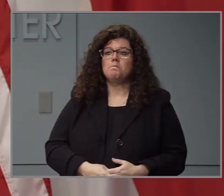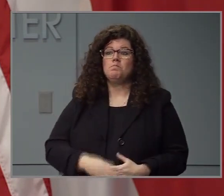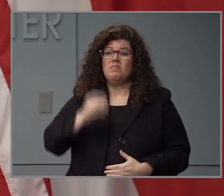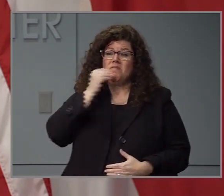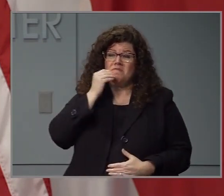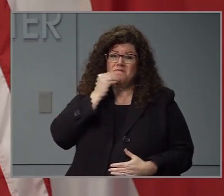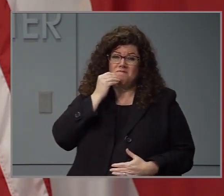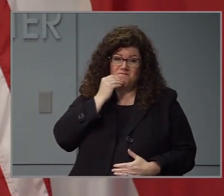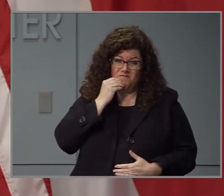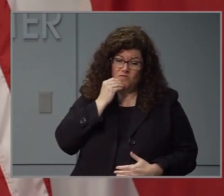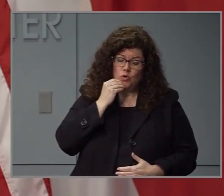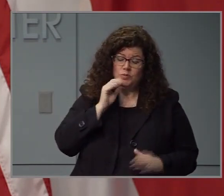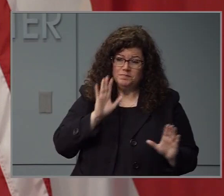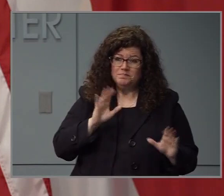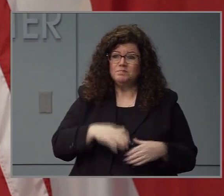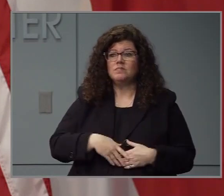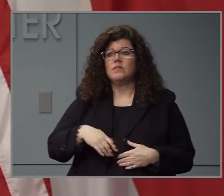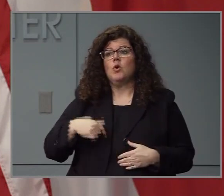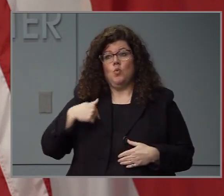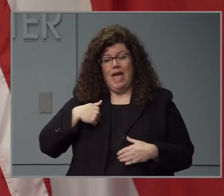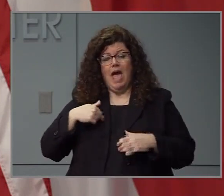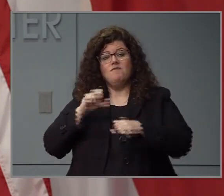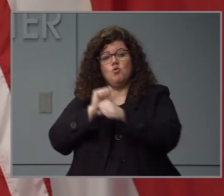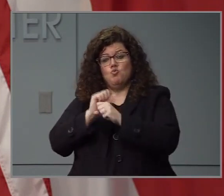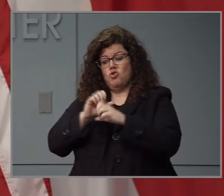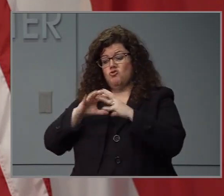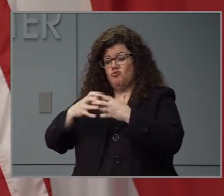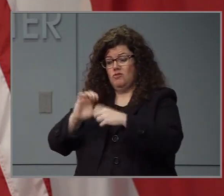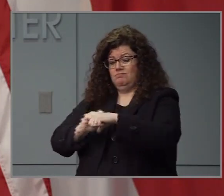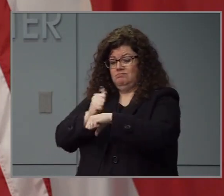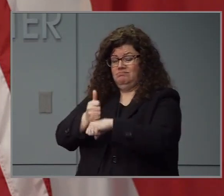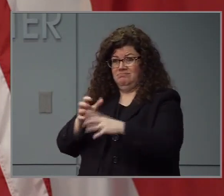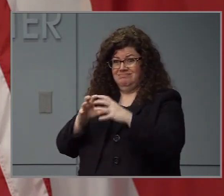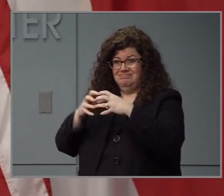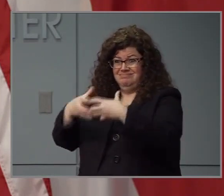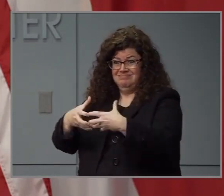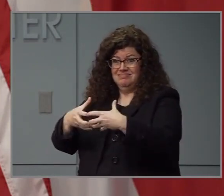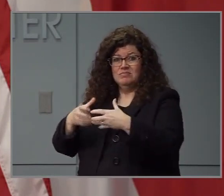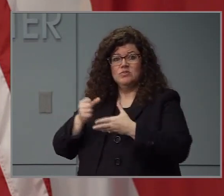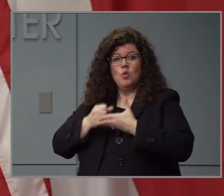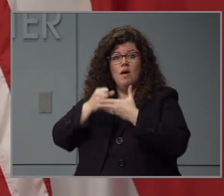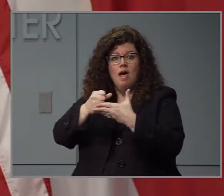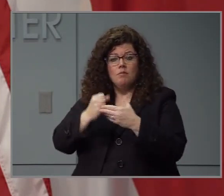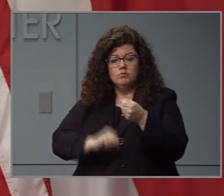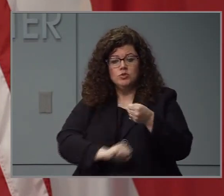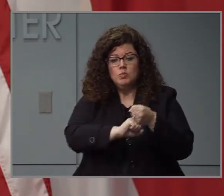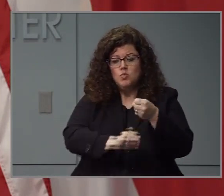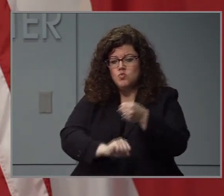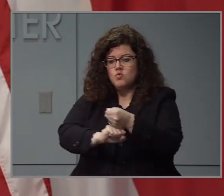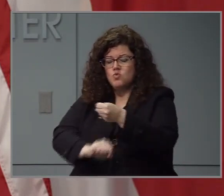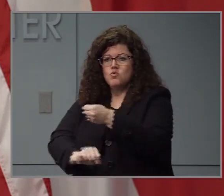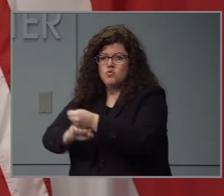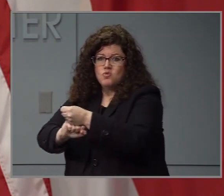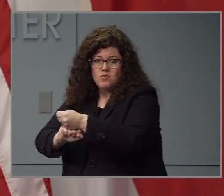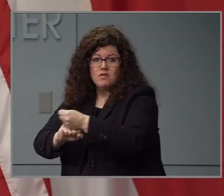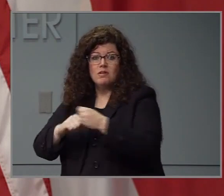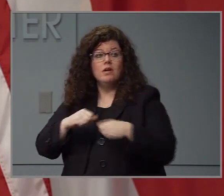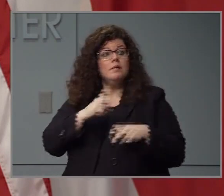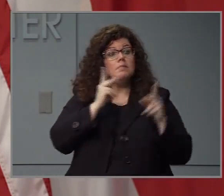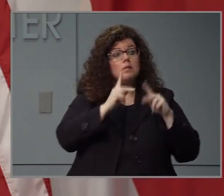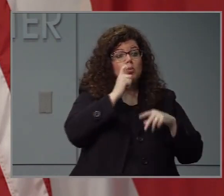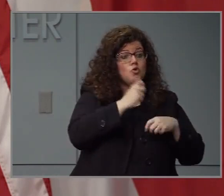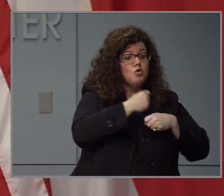daily to assess needs and to find ways the state can support the private sector food producers